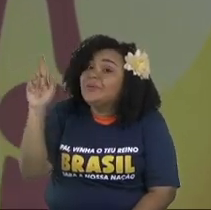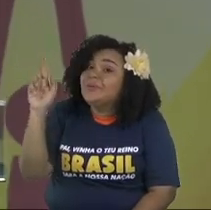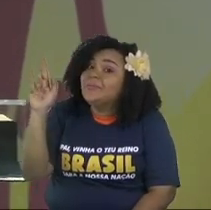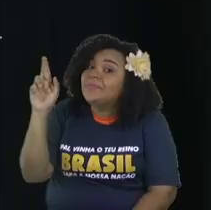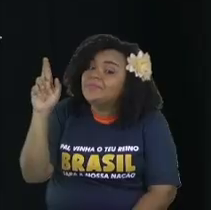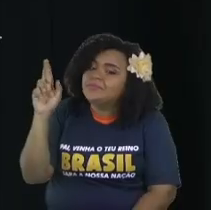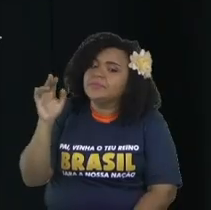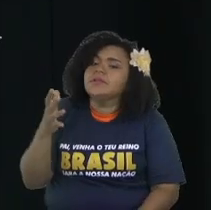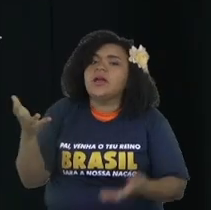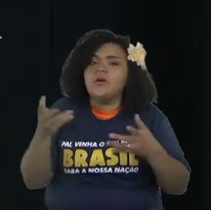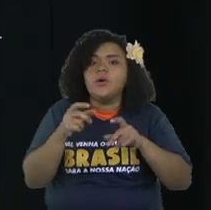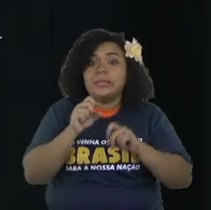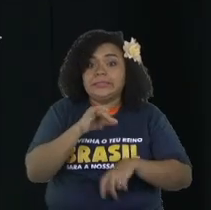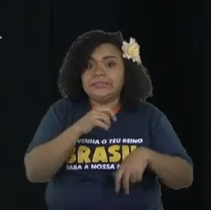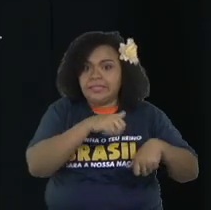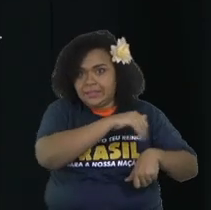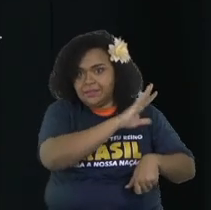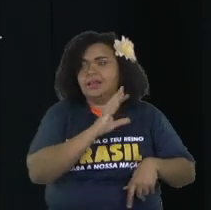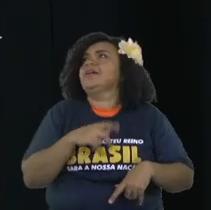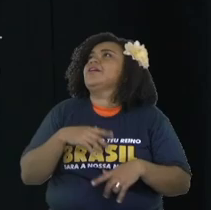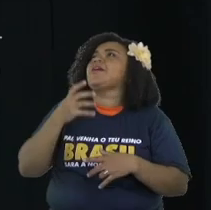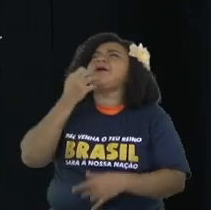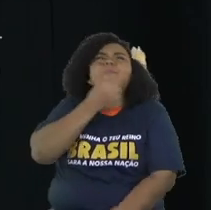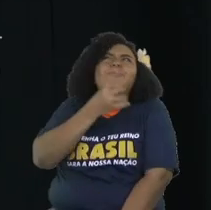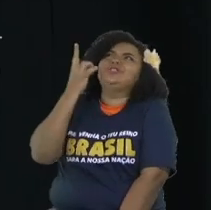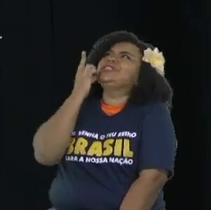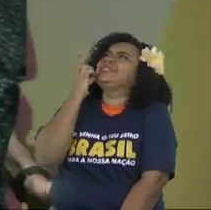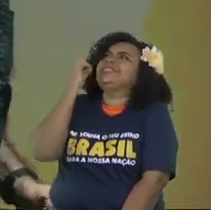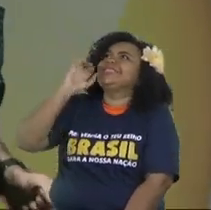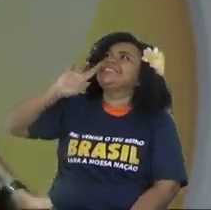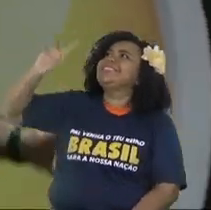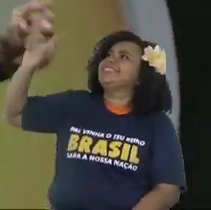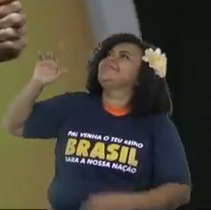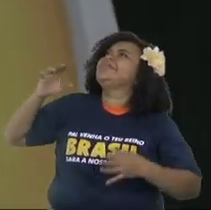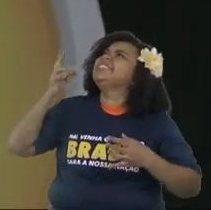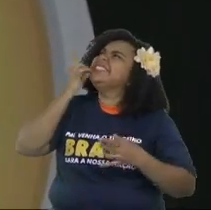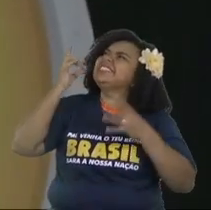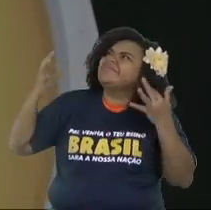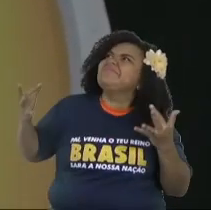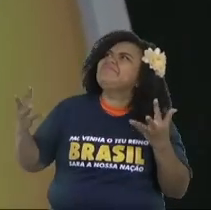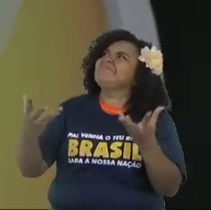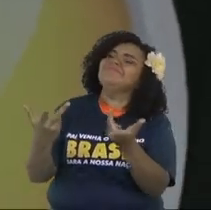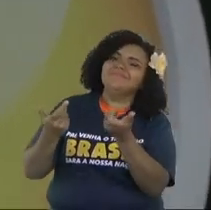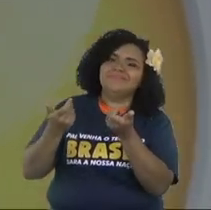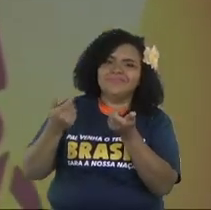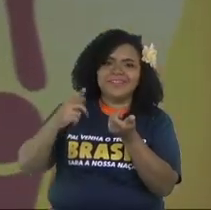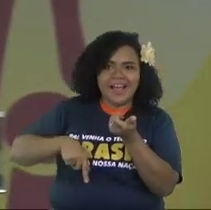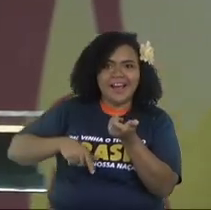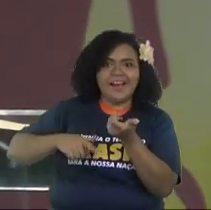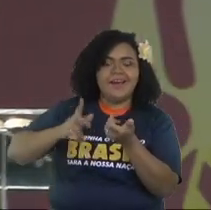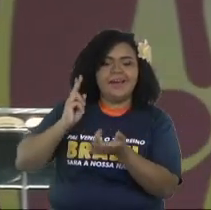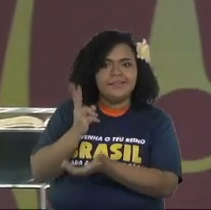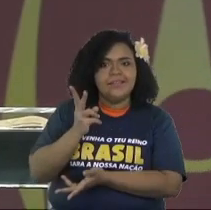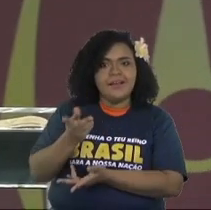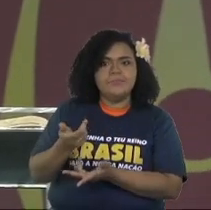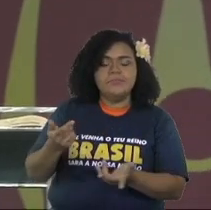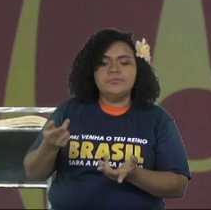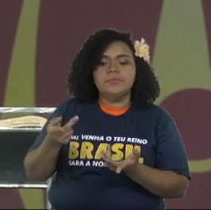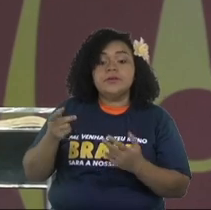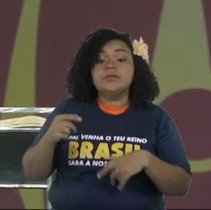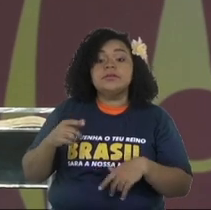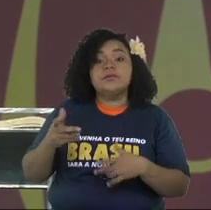if she's not there in the room I say it a lot louder good morning Lord good morning Lord